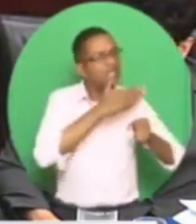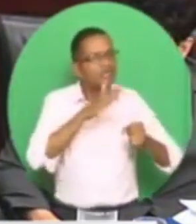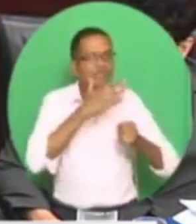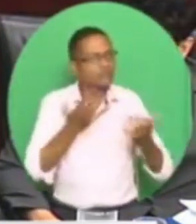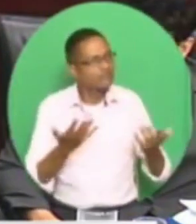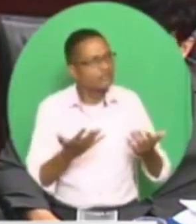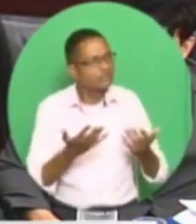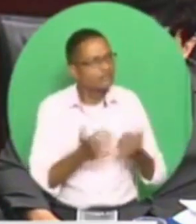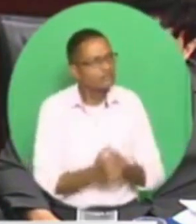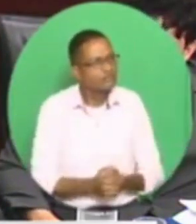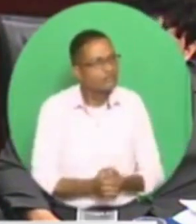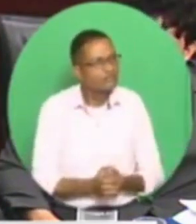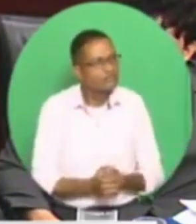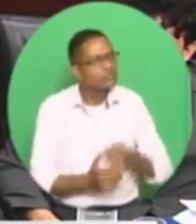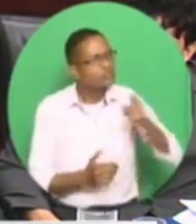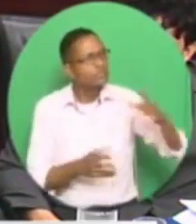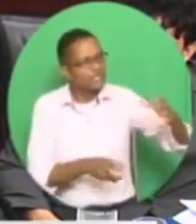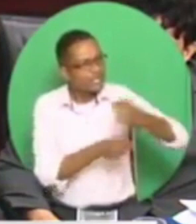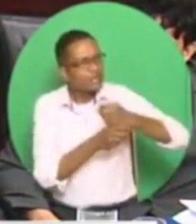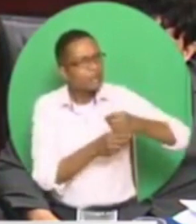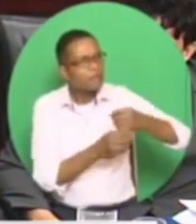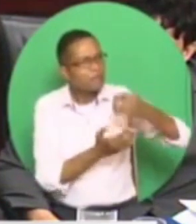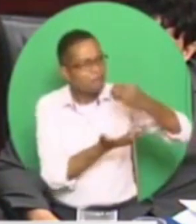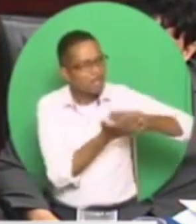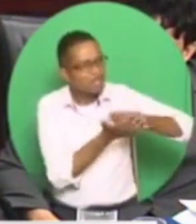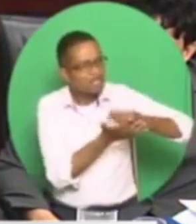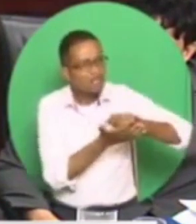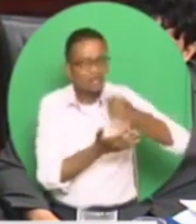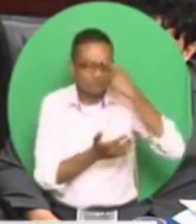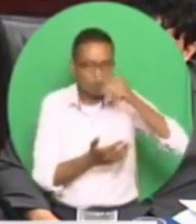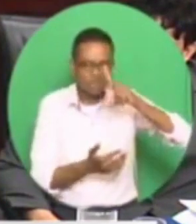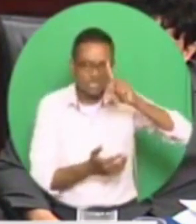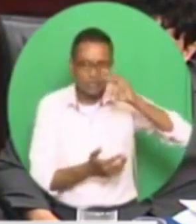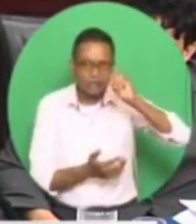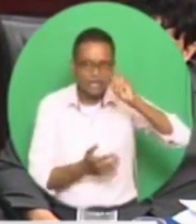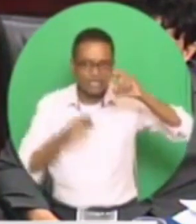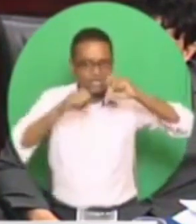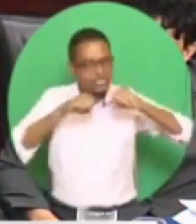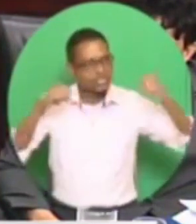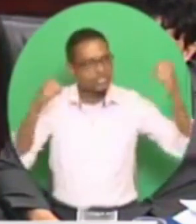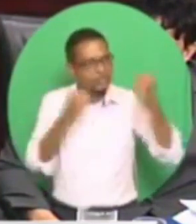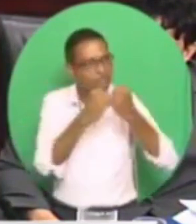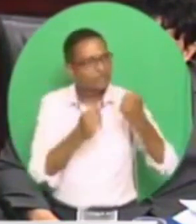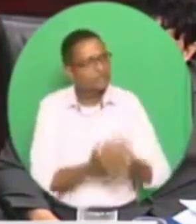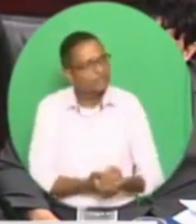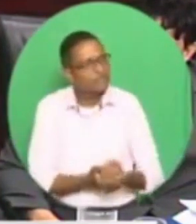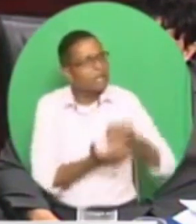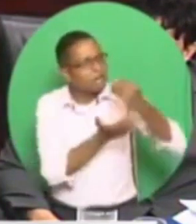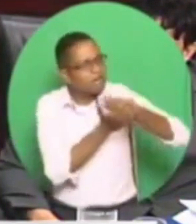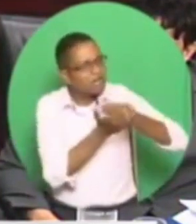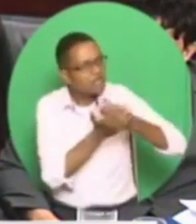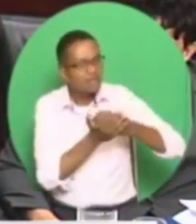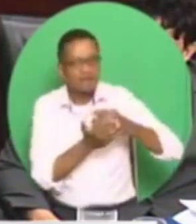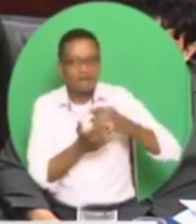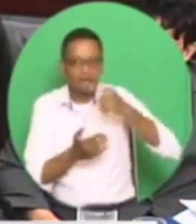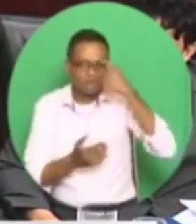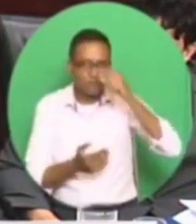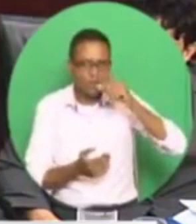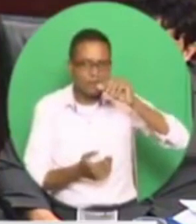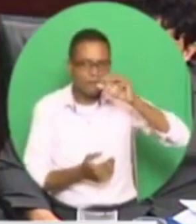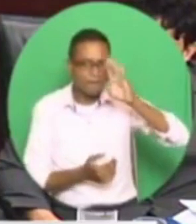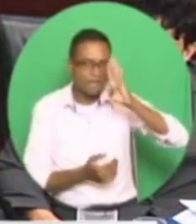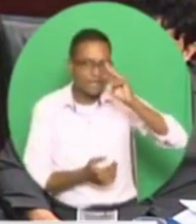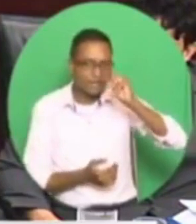$115 million for the Diggomarton Stadium? $777,000 for BMW for the THA. A new